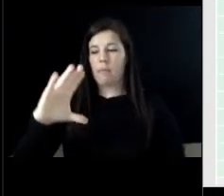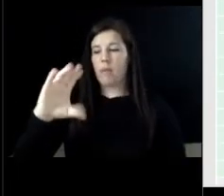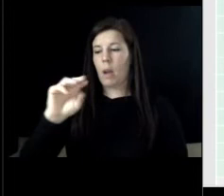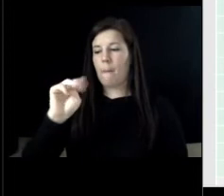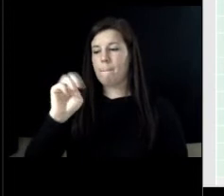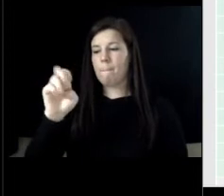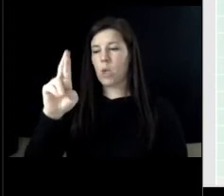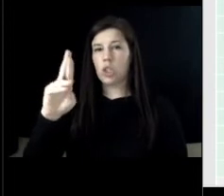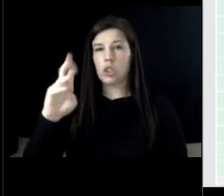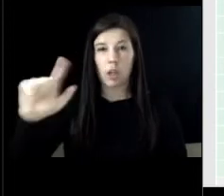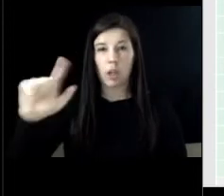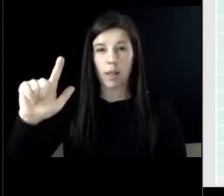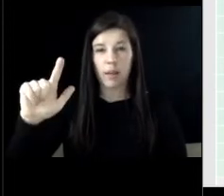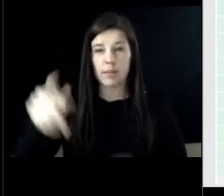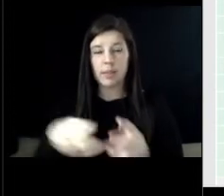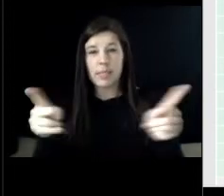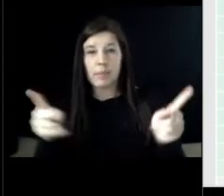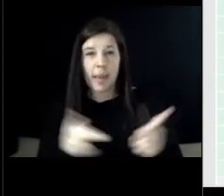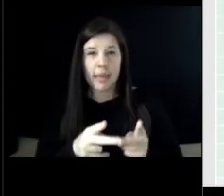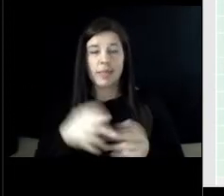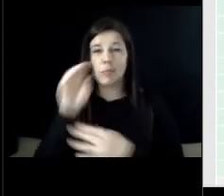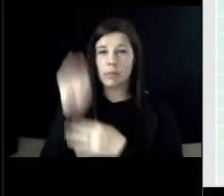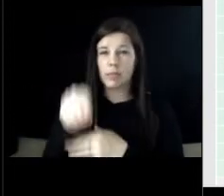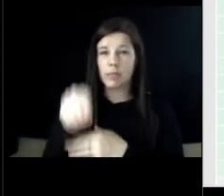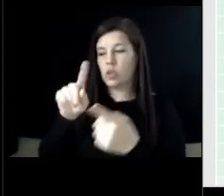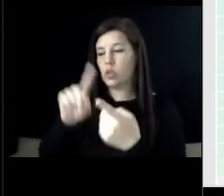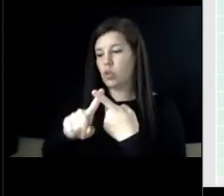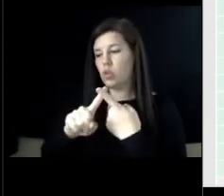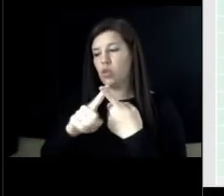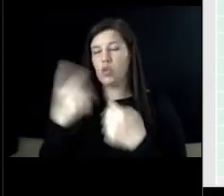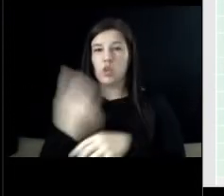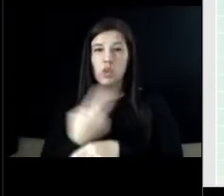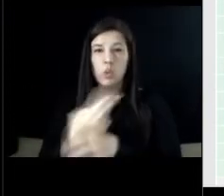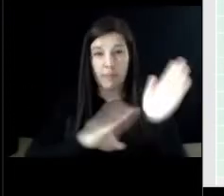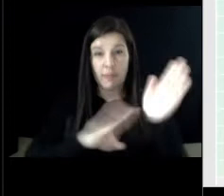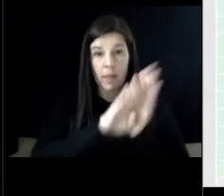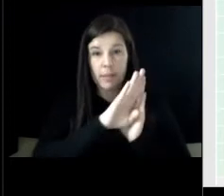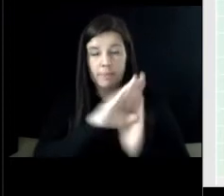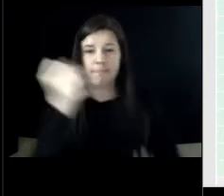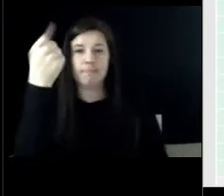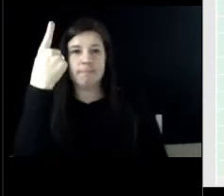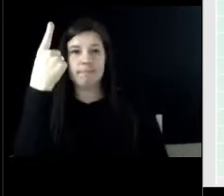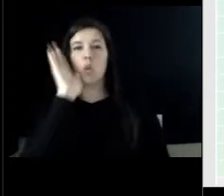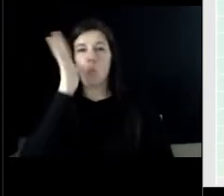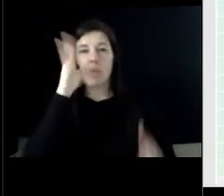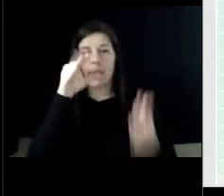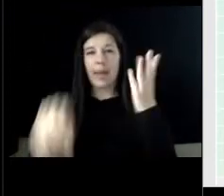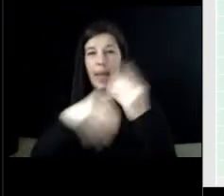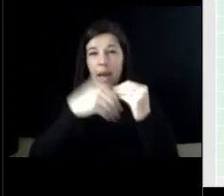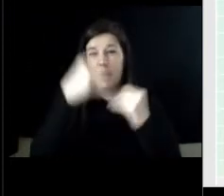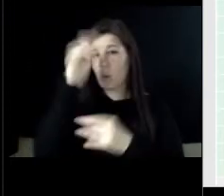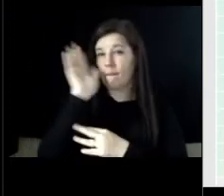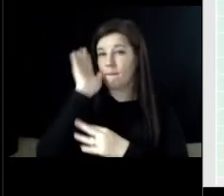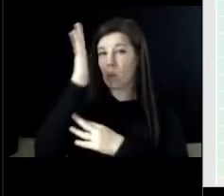um percentage to mixed use of elements understood let's put that under future agenda i